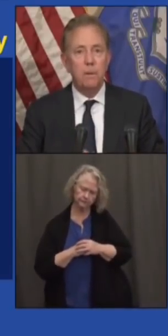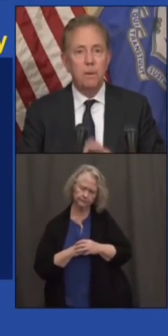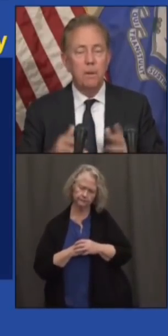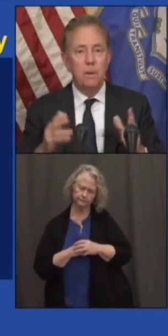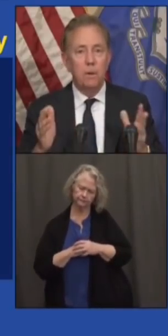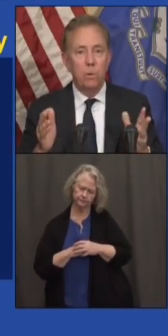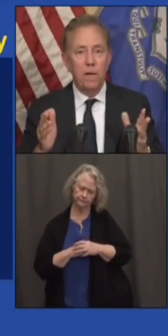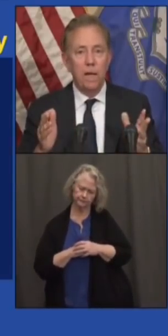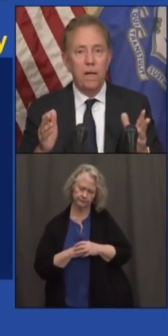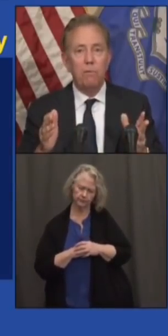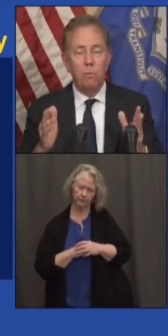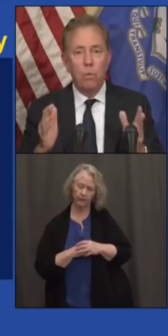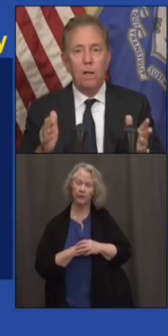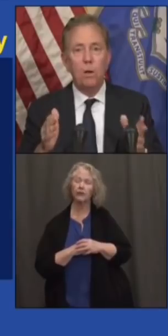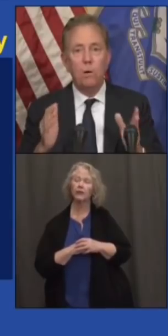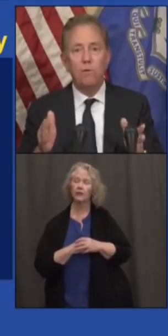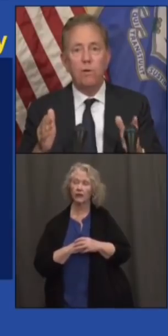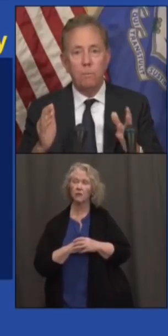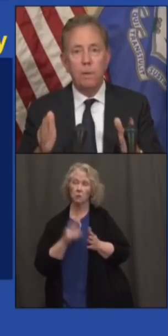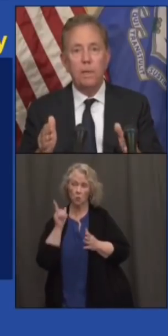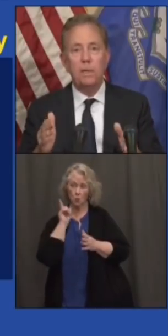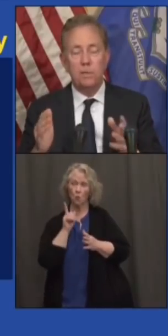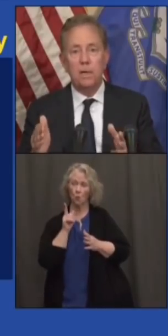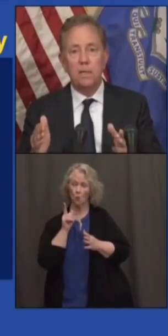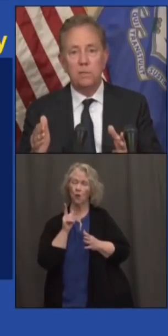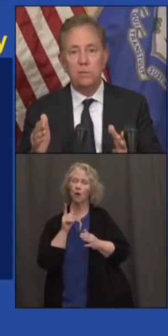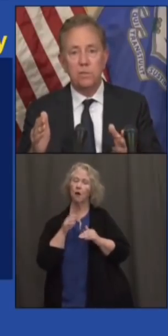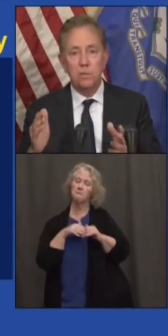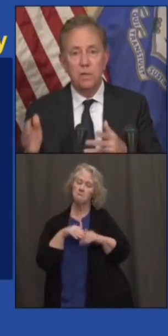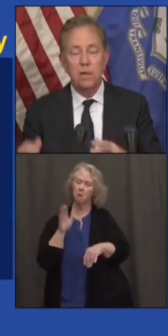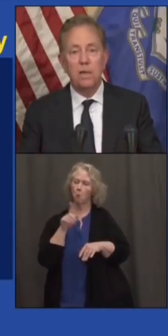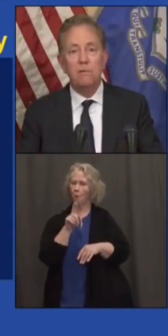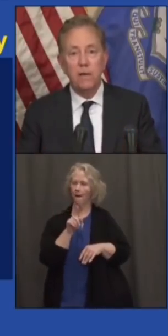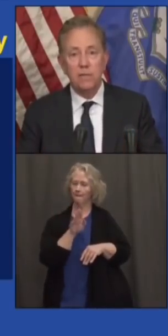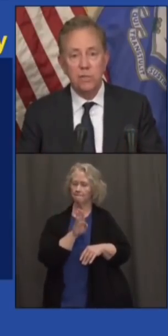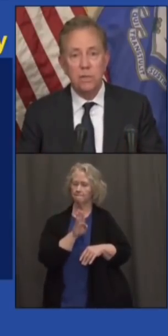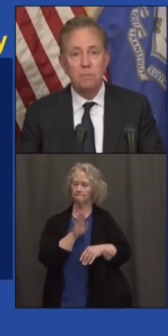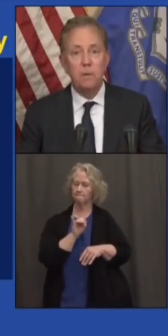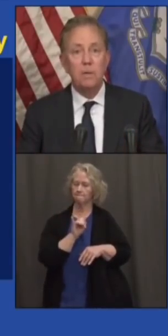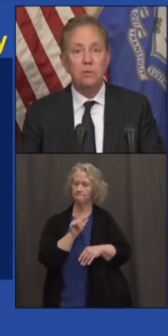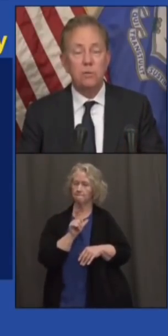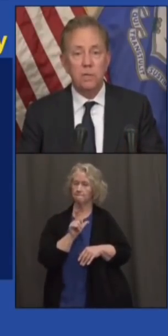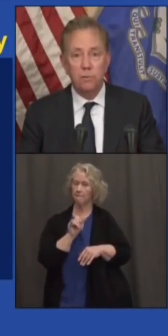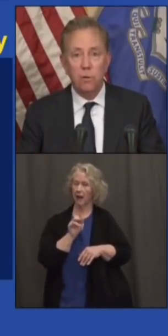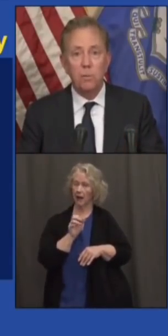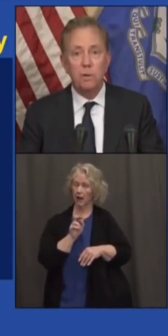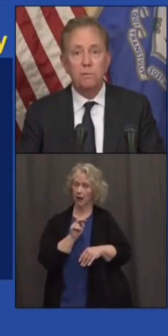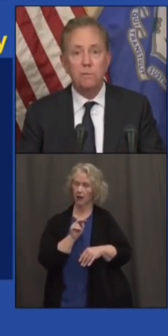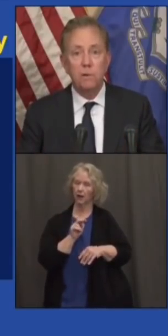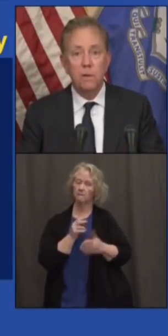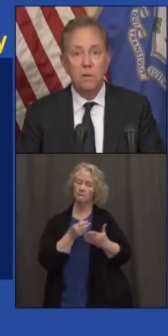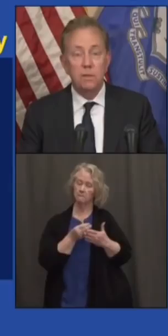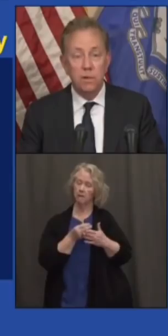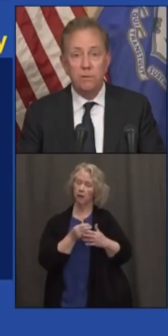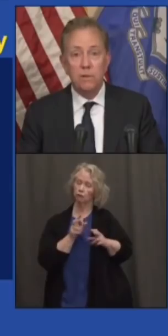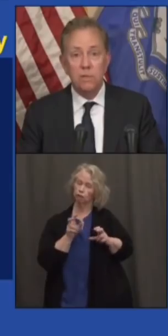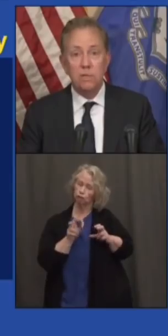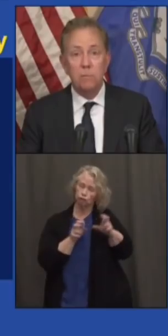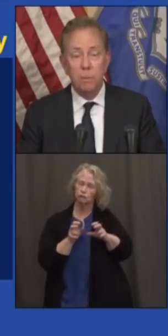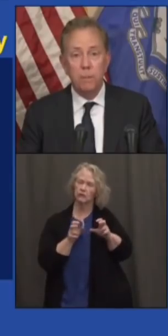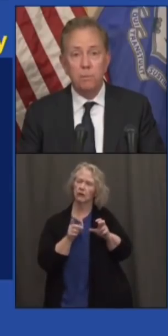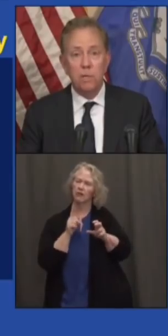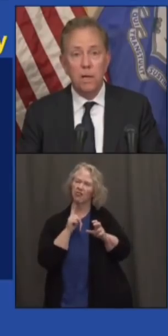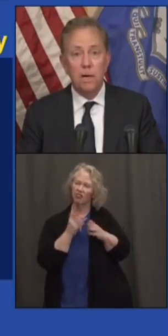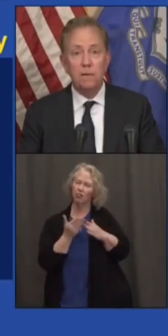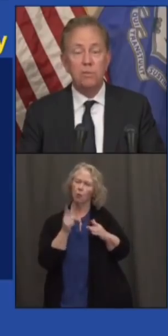that we're going to have well over a billion dollars invested in transformative differences